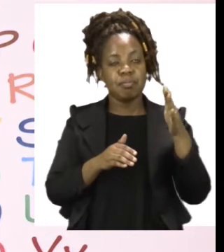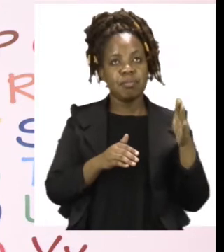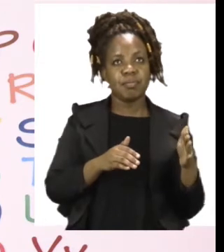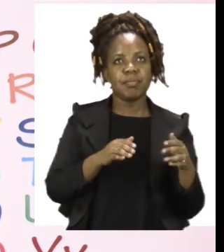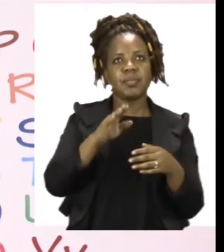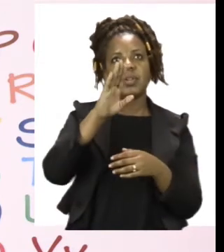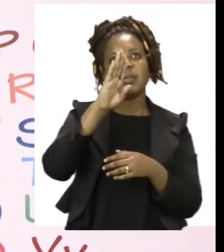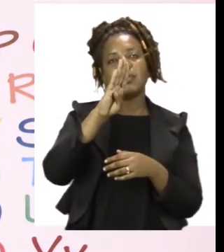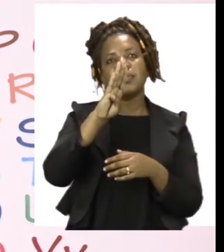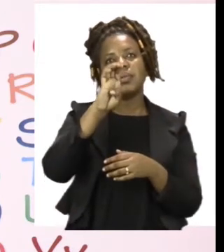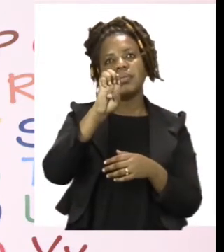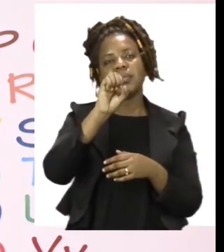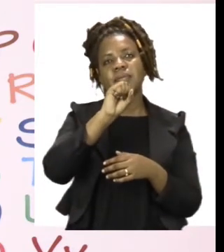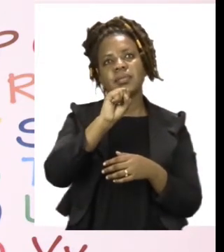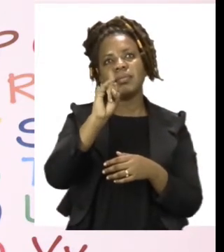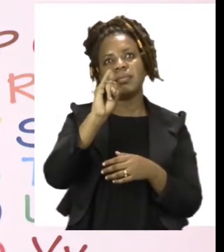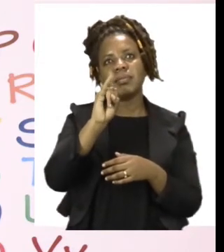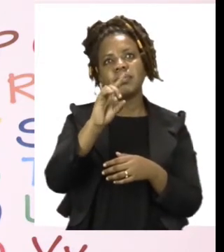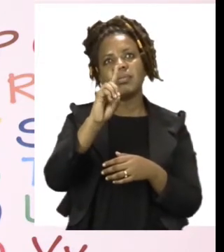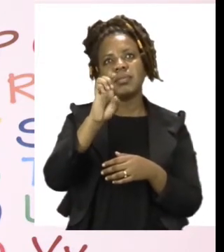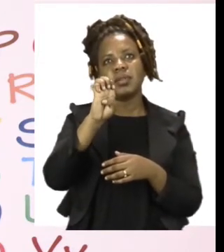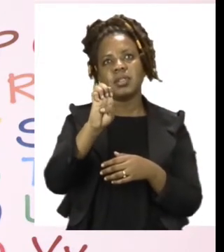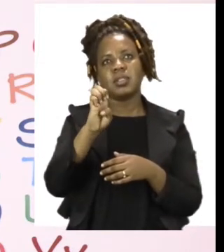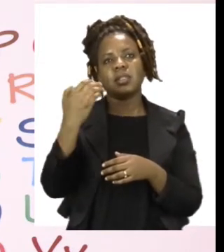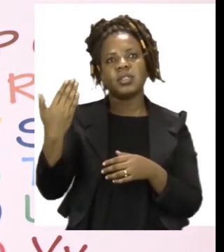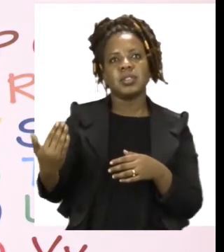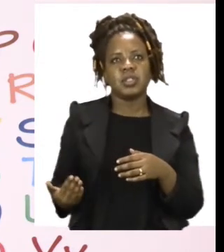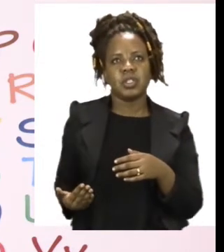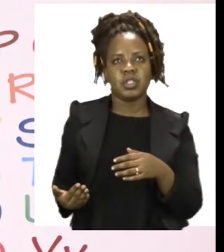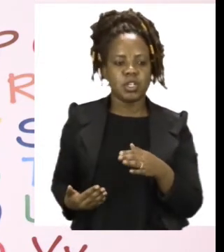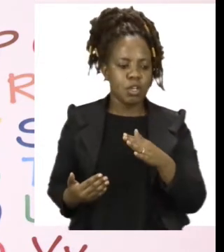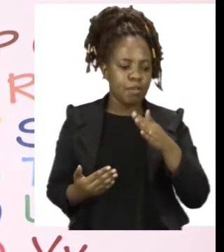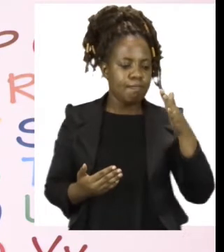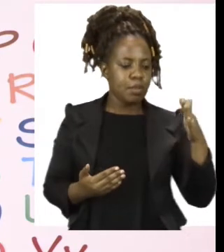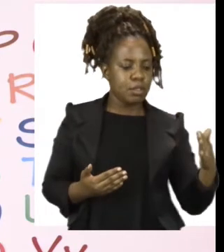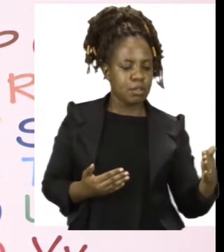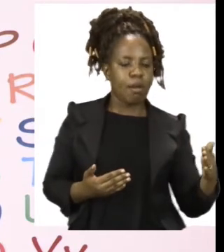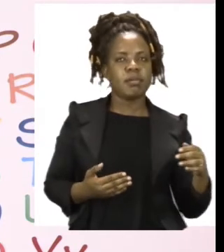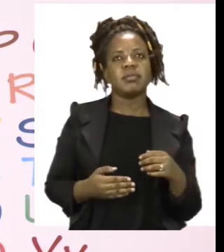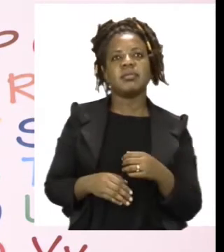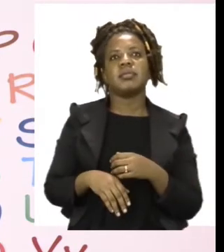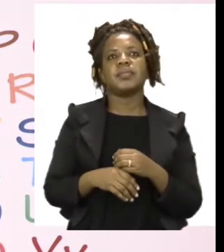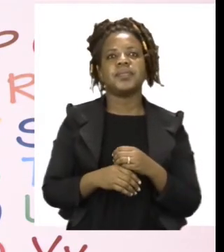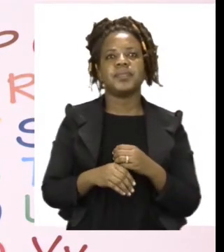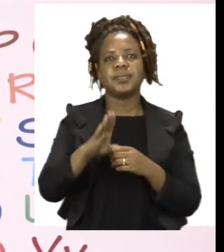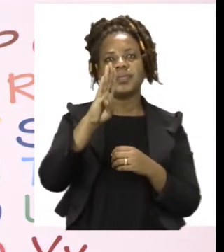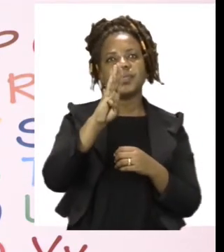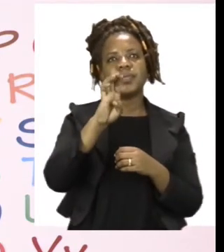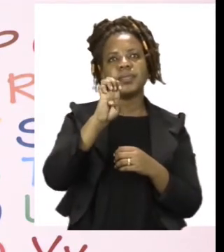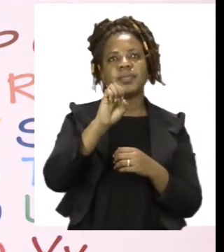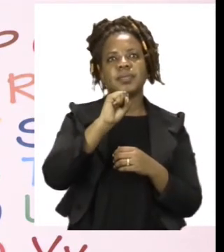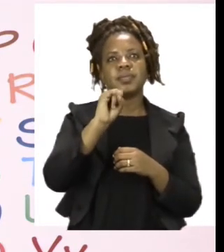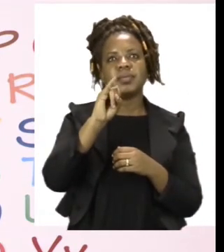beside the chair. Beside the chair. Good job.